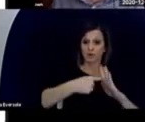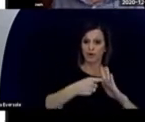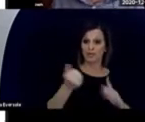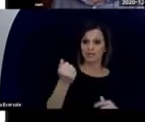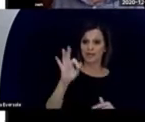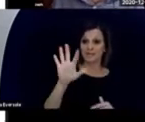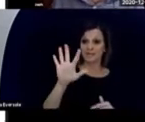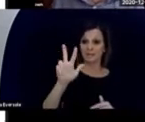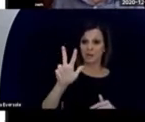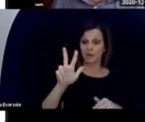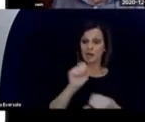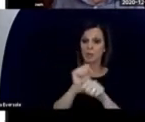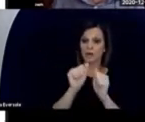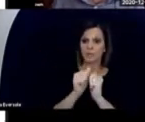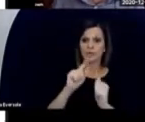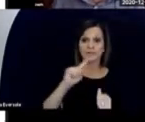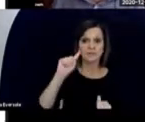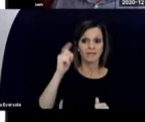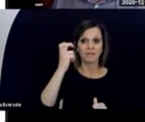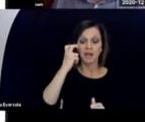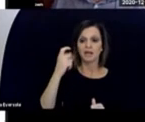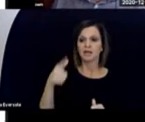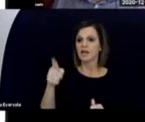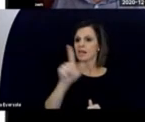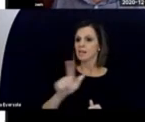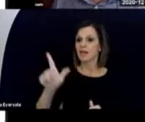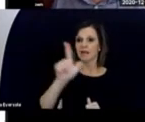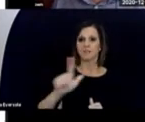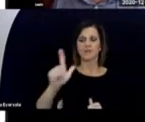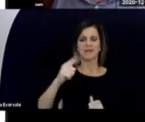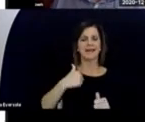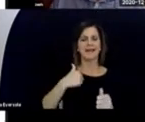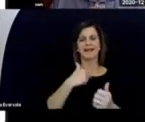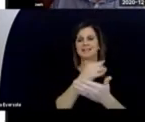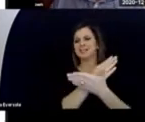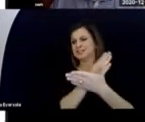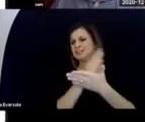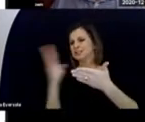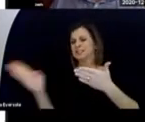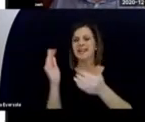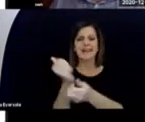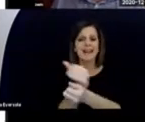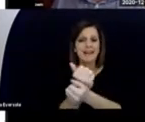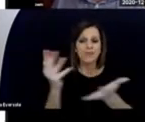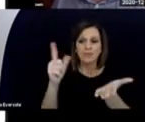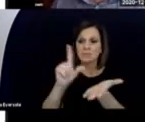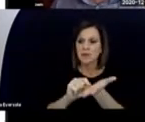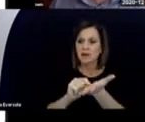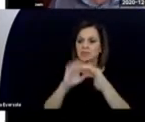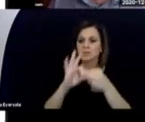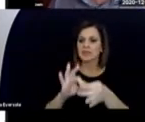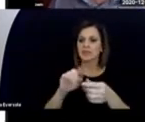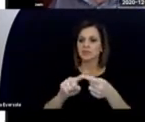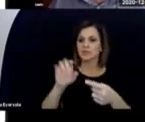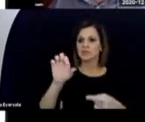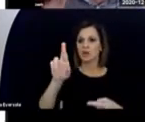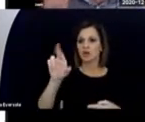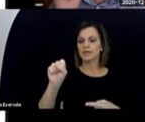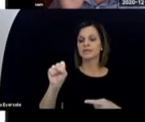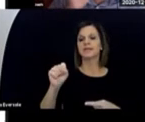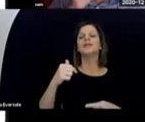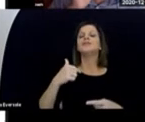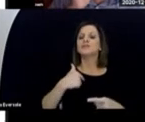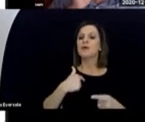deaf-blind field in 1983, our library had just about everything that had ever been published in English